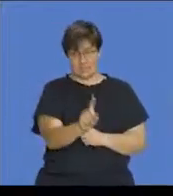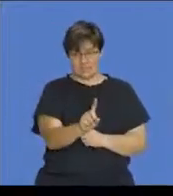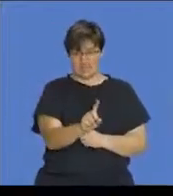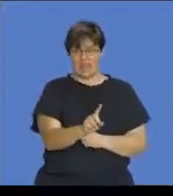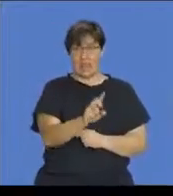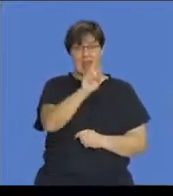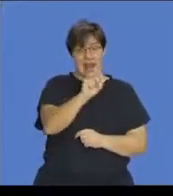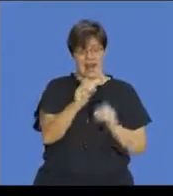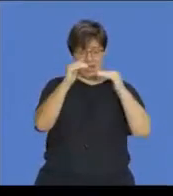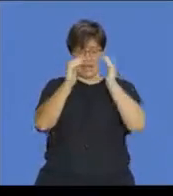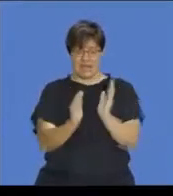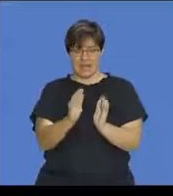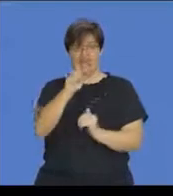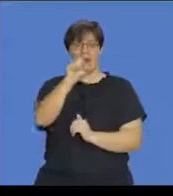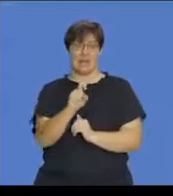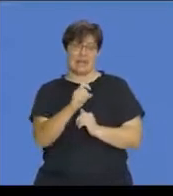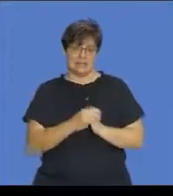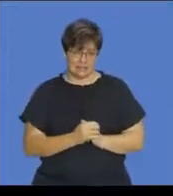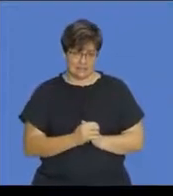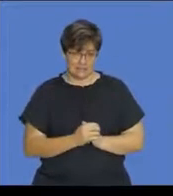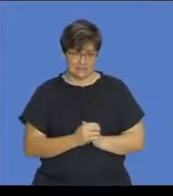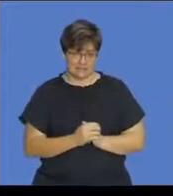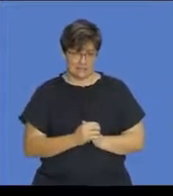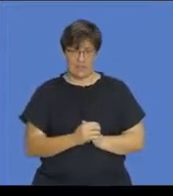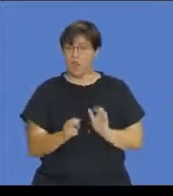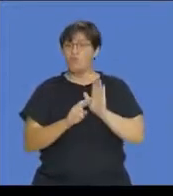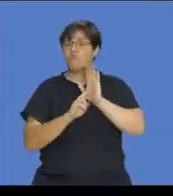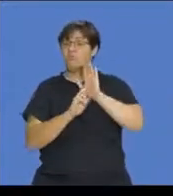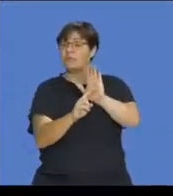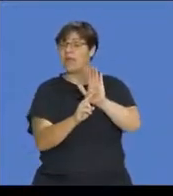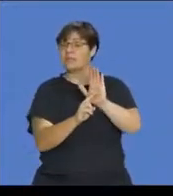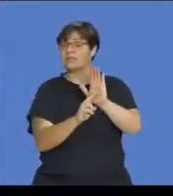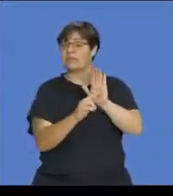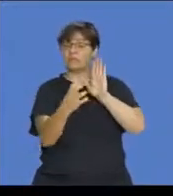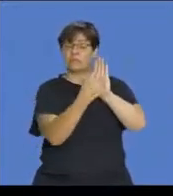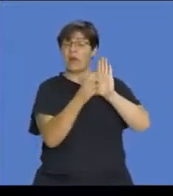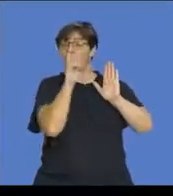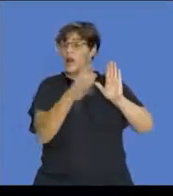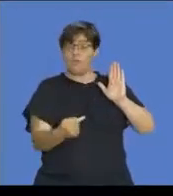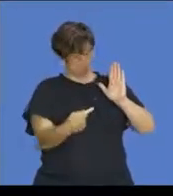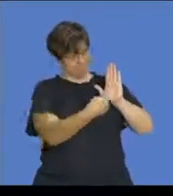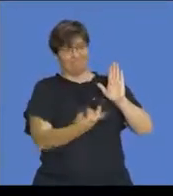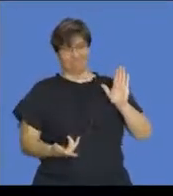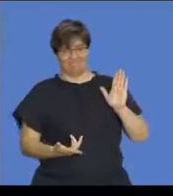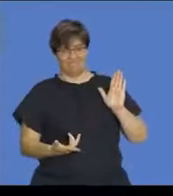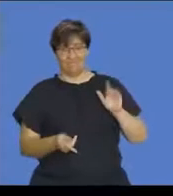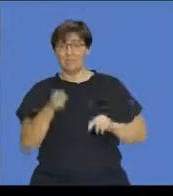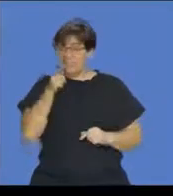we say it's the number N in brackets X. And to represent it graphically, there we go. We've got